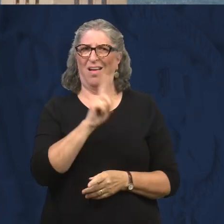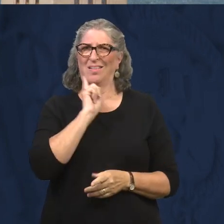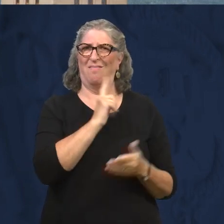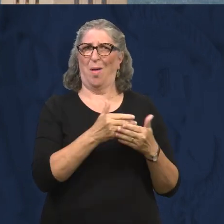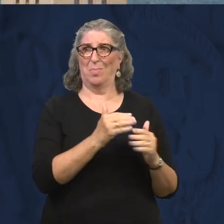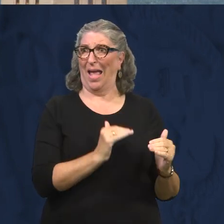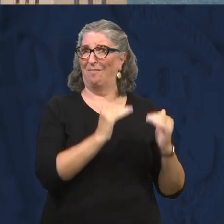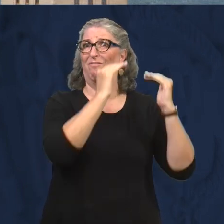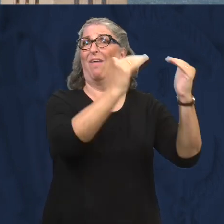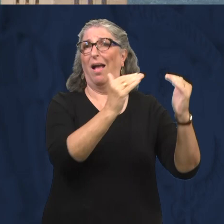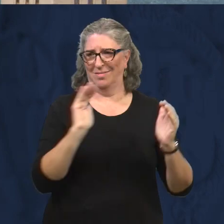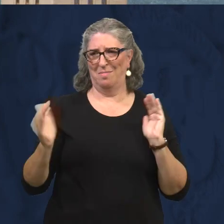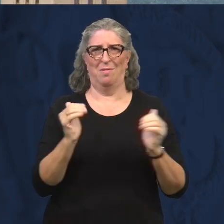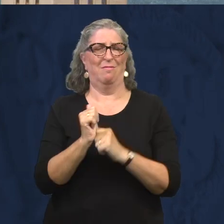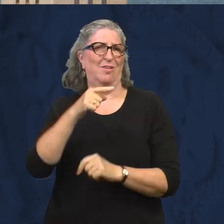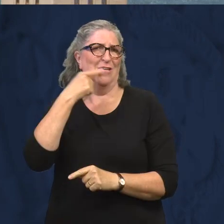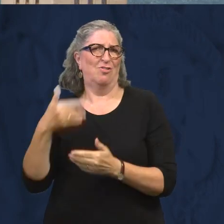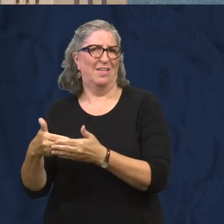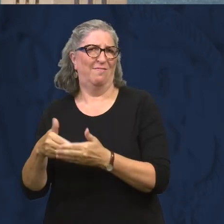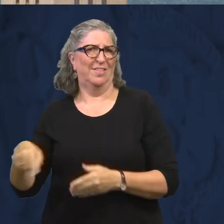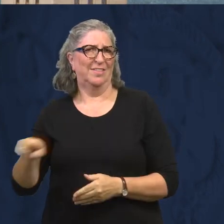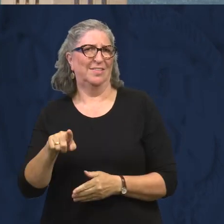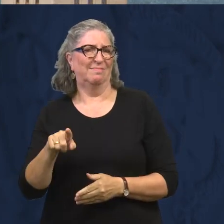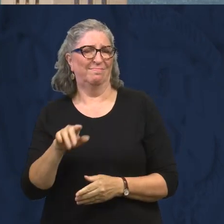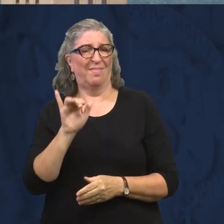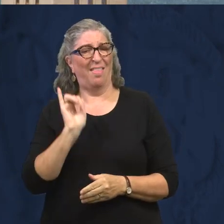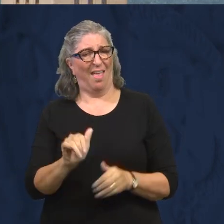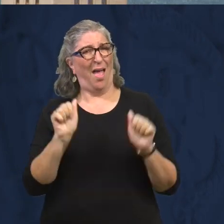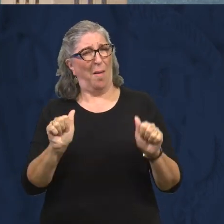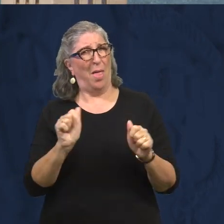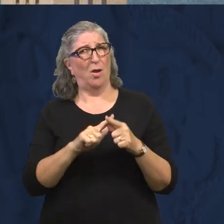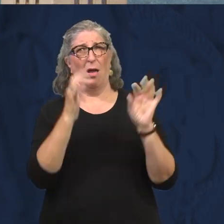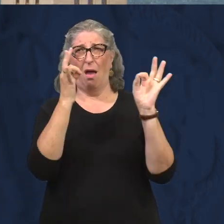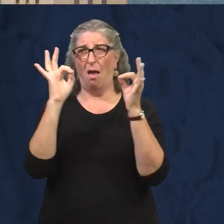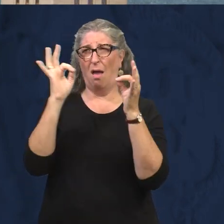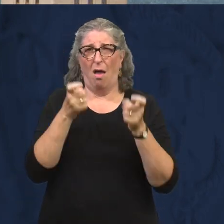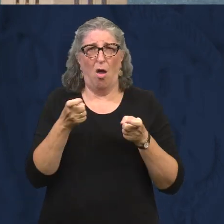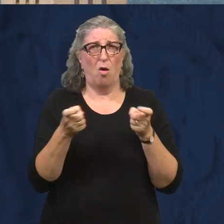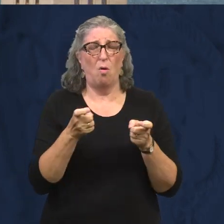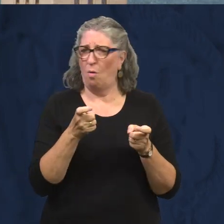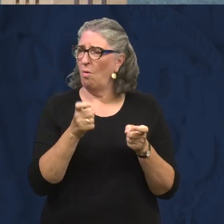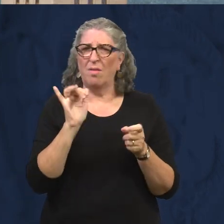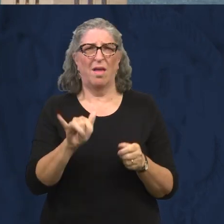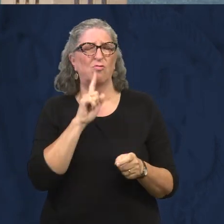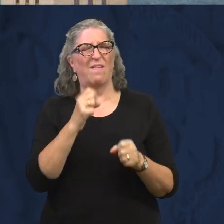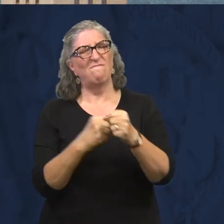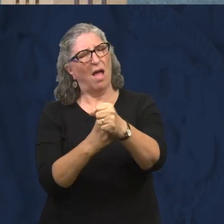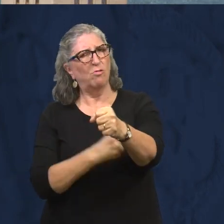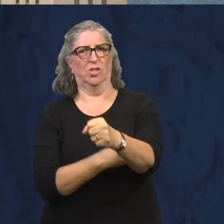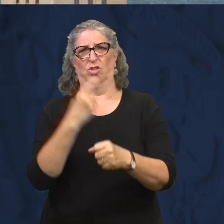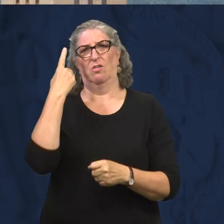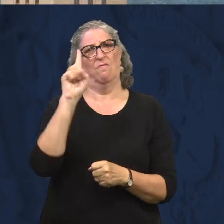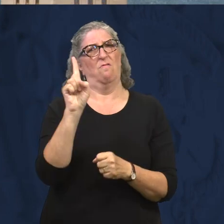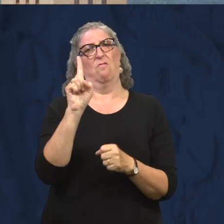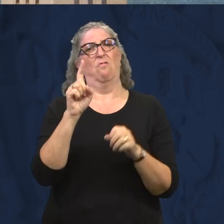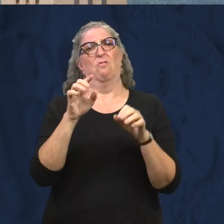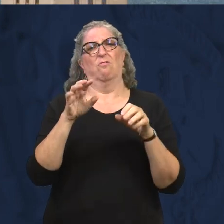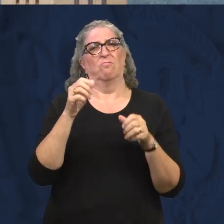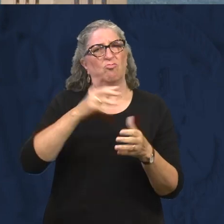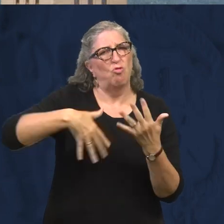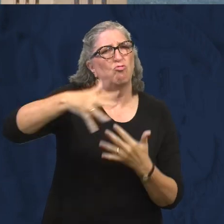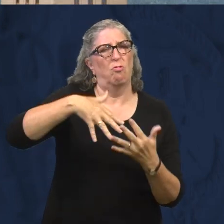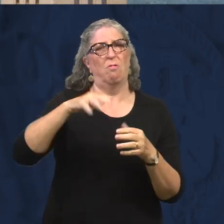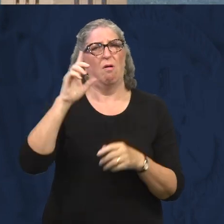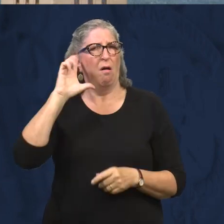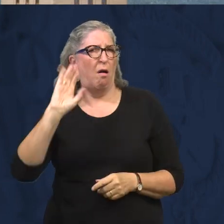exposed infants in our study were advanced in this important ability that we consider foundational for social,